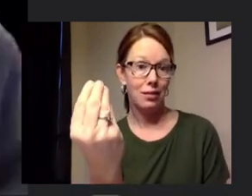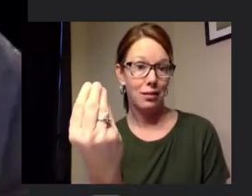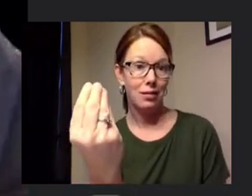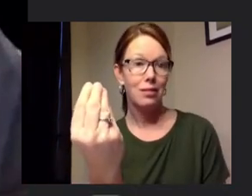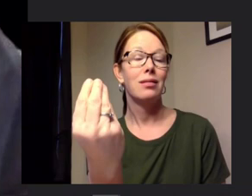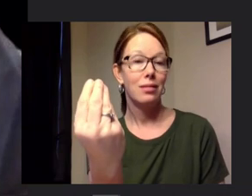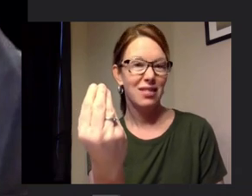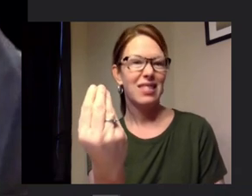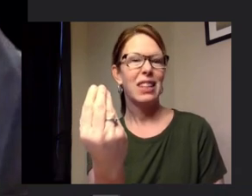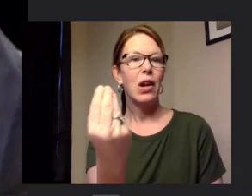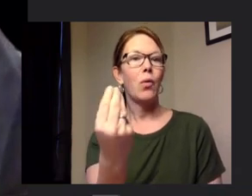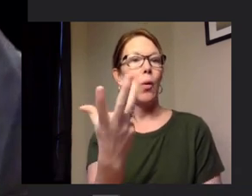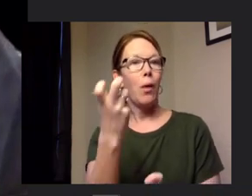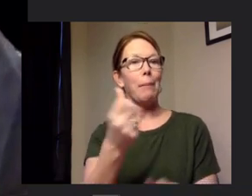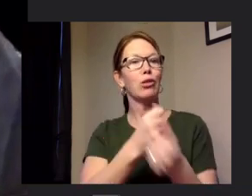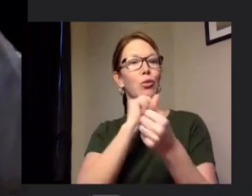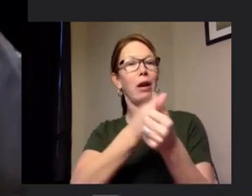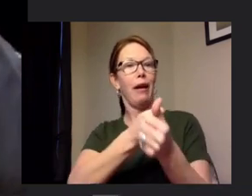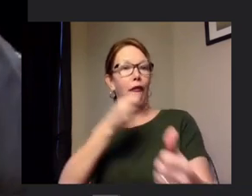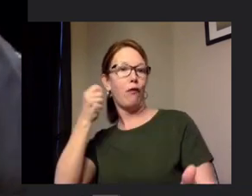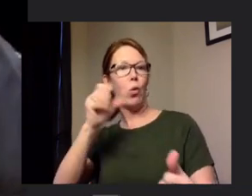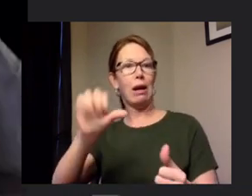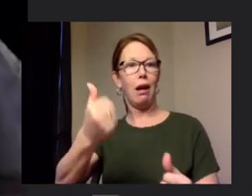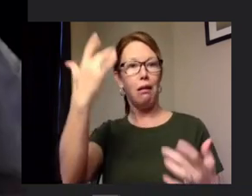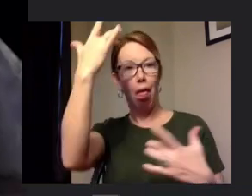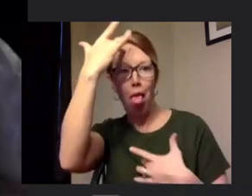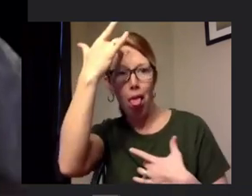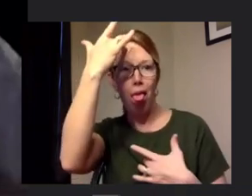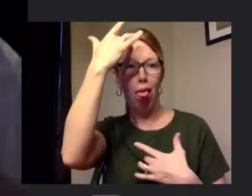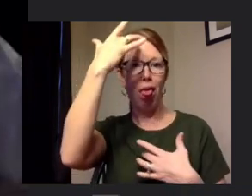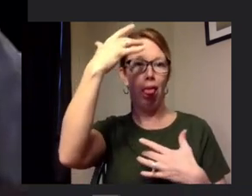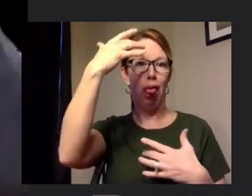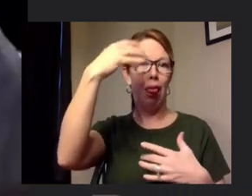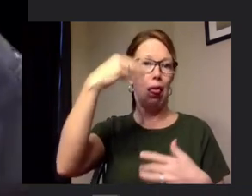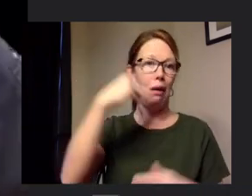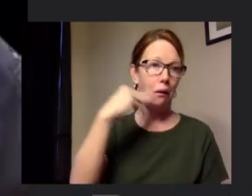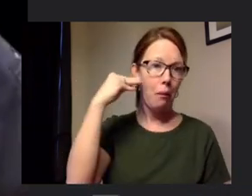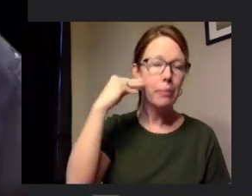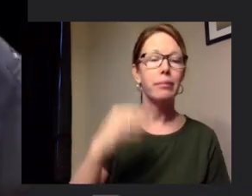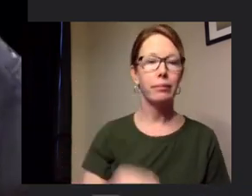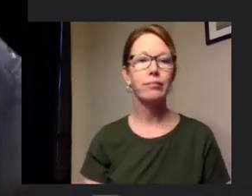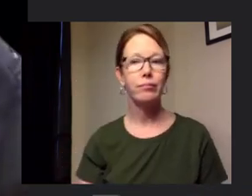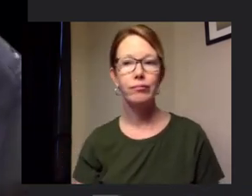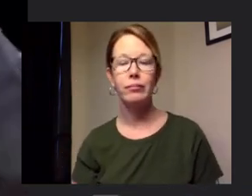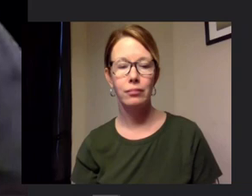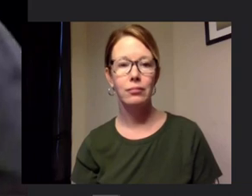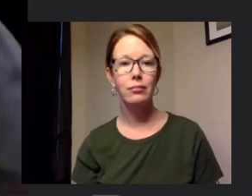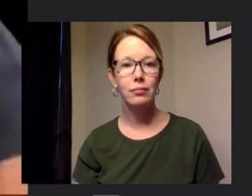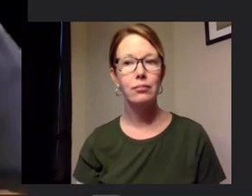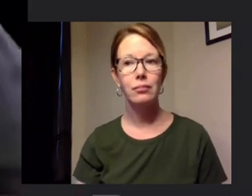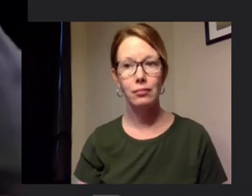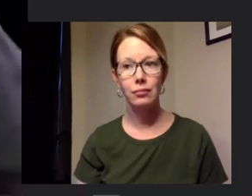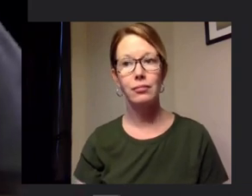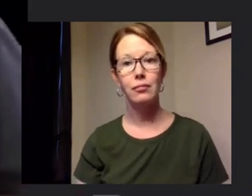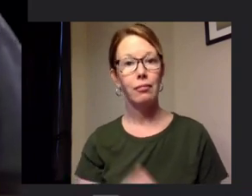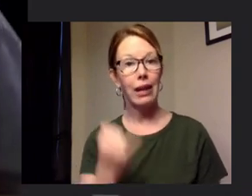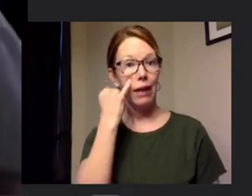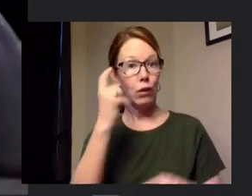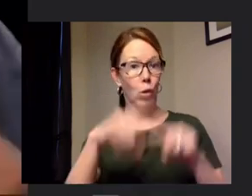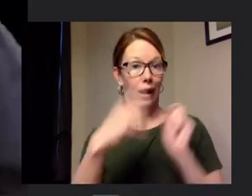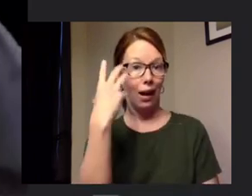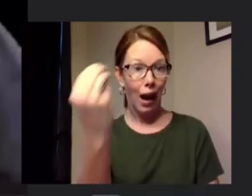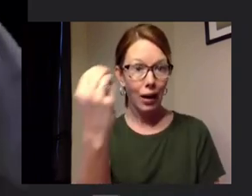could be an infected home if you are uh potentially sick with with covet 19. if you can't go outside